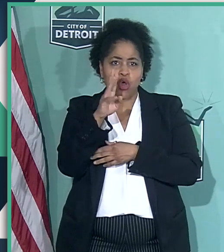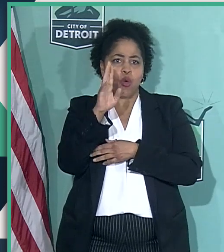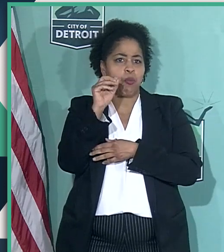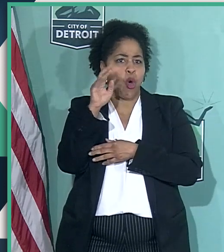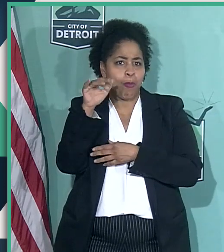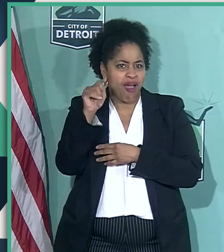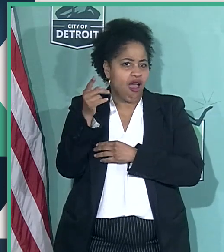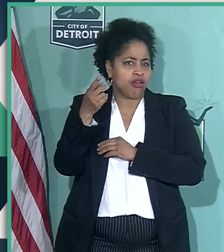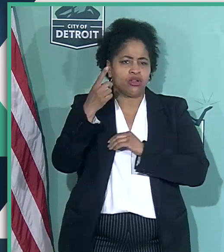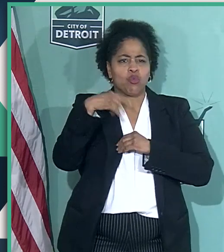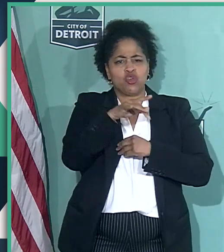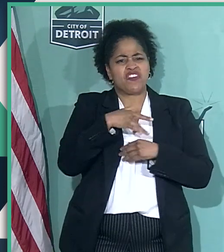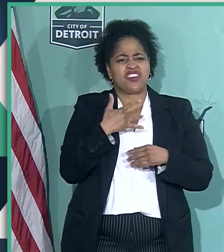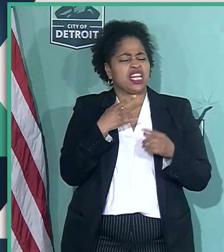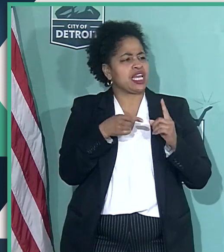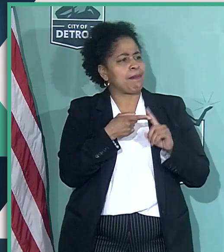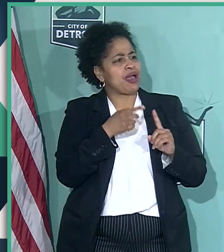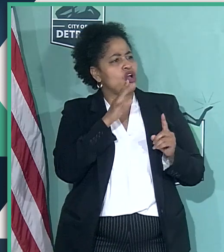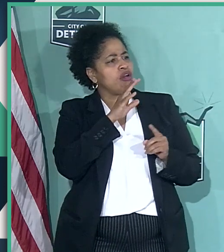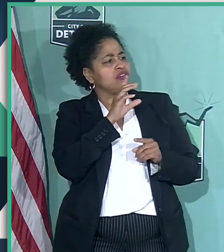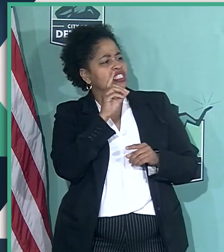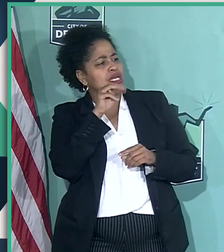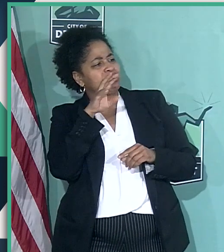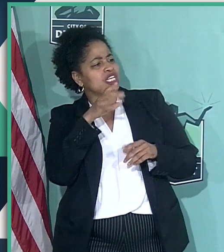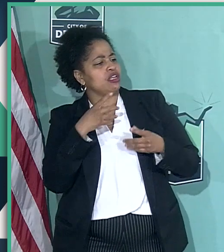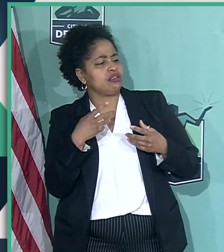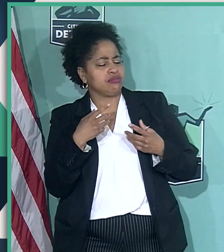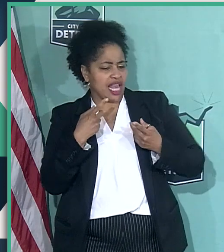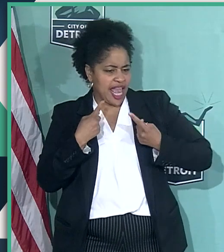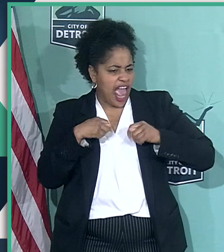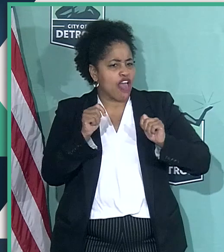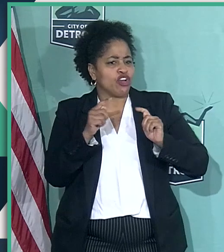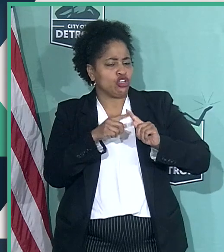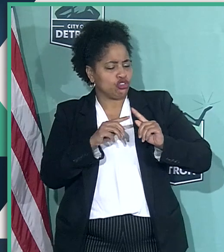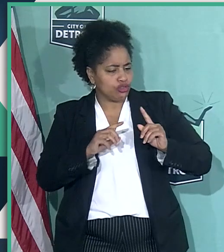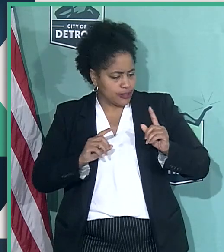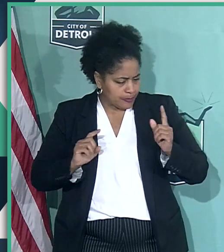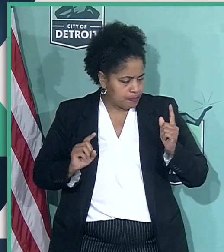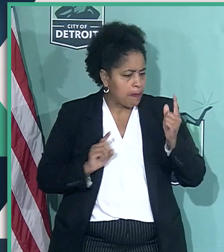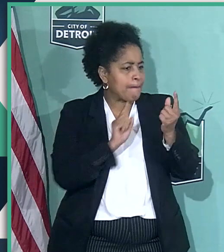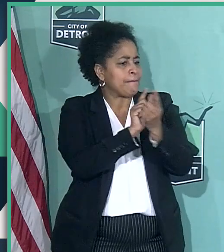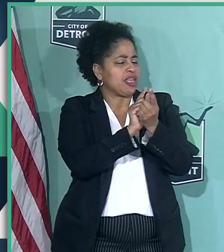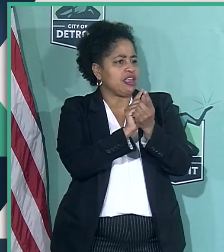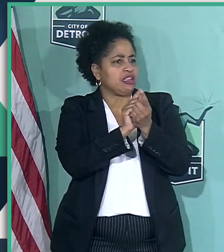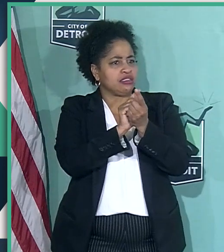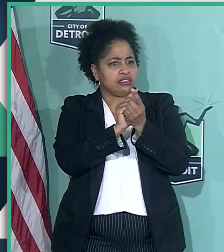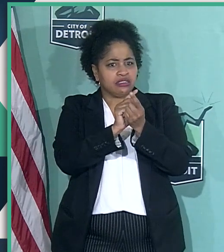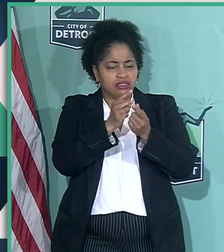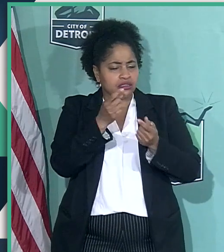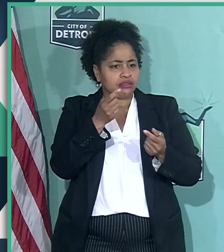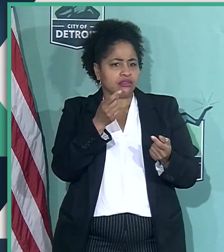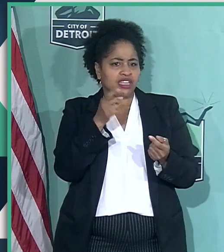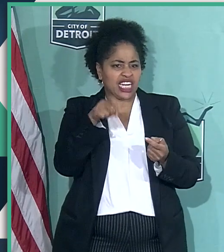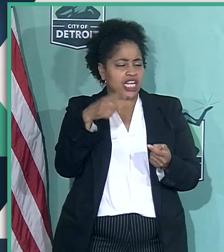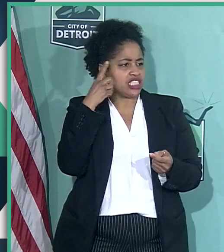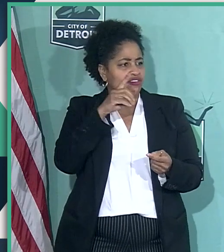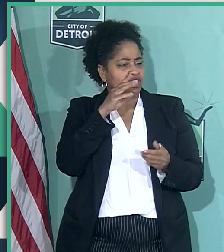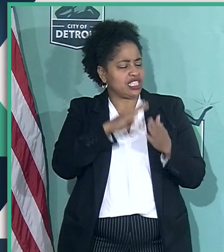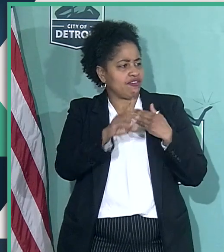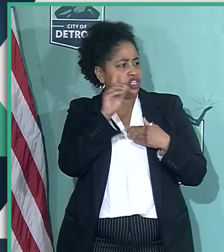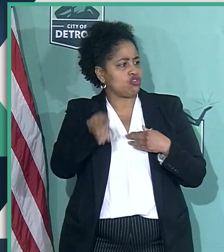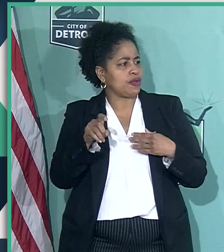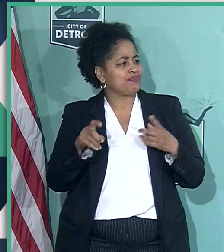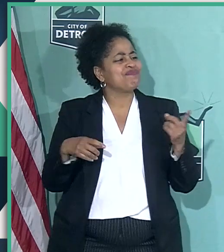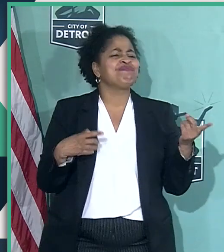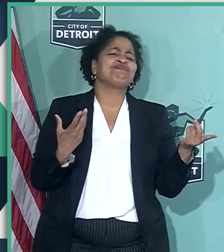feeling about DMC's effort to rise to the occasion to help the city of Detroit get control of this thing? So, I